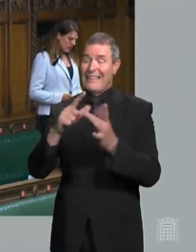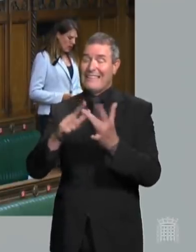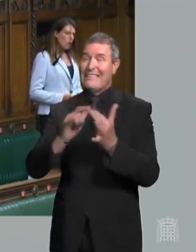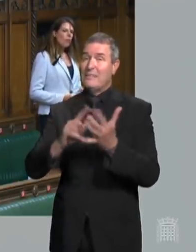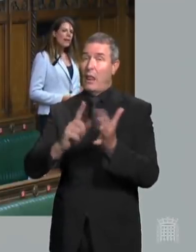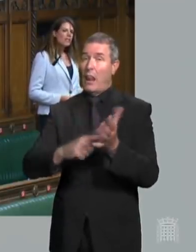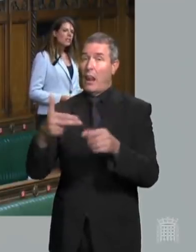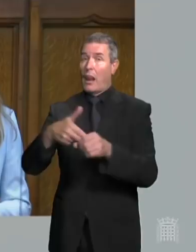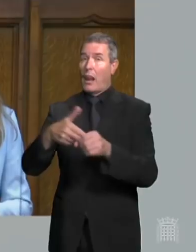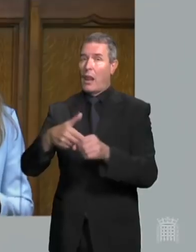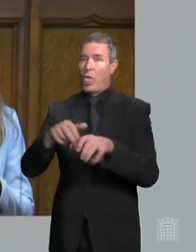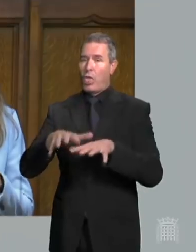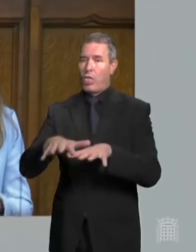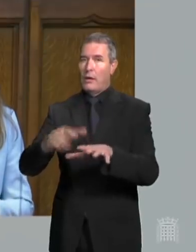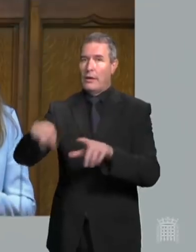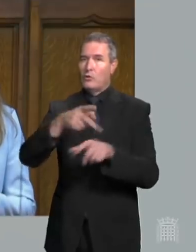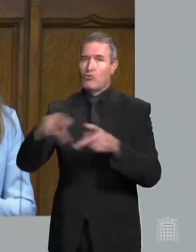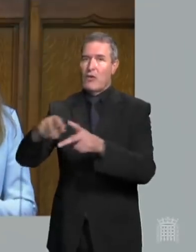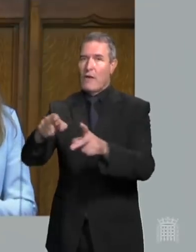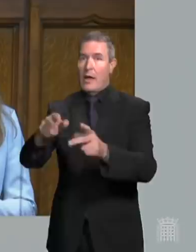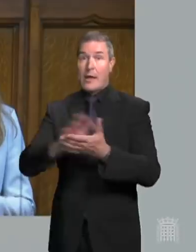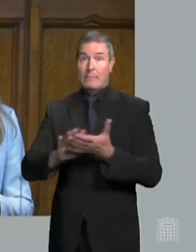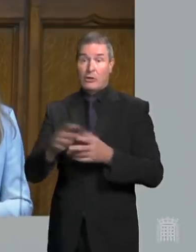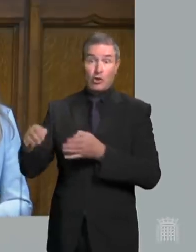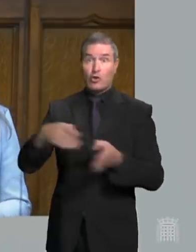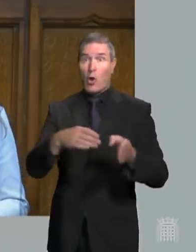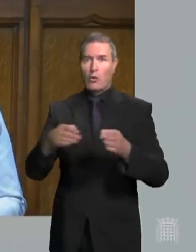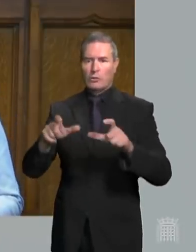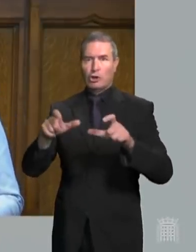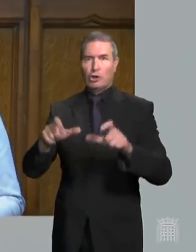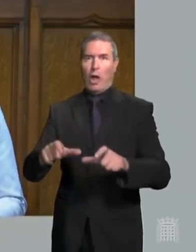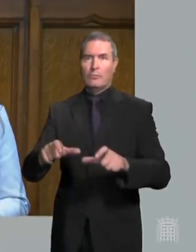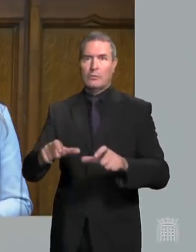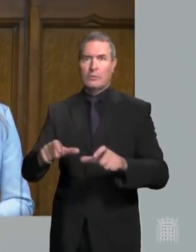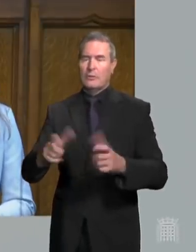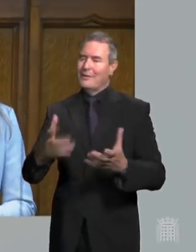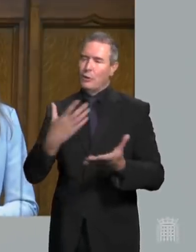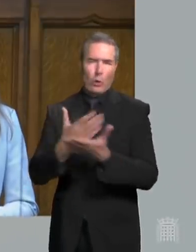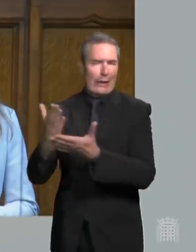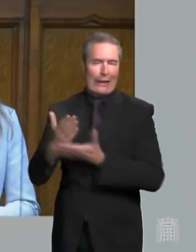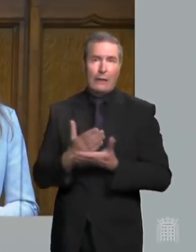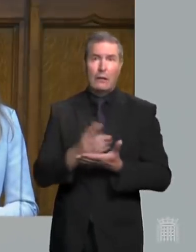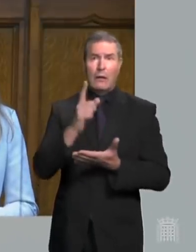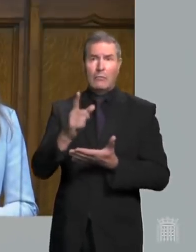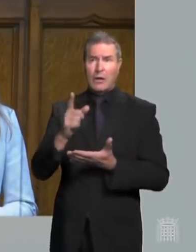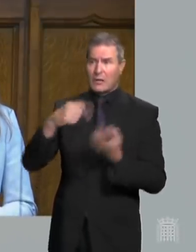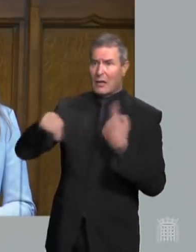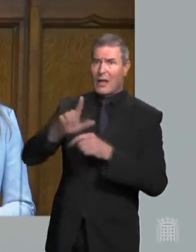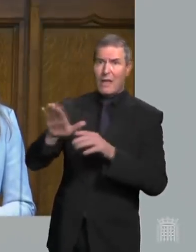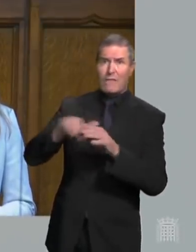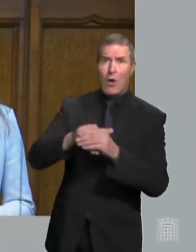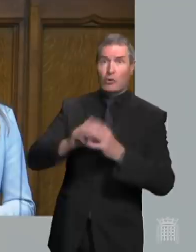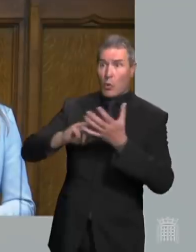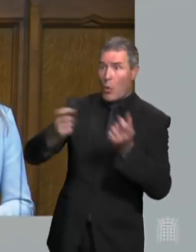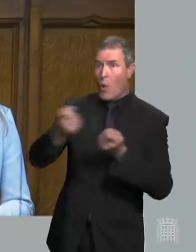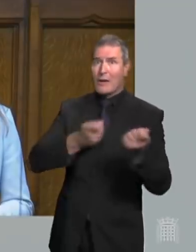river what matters most is that the flow is stopped and that there is an effective clean up but there are many agencies involved which has made a coordinated